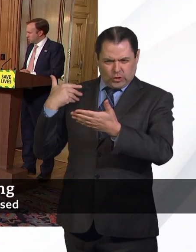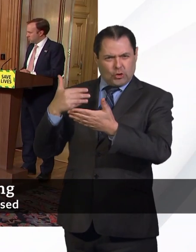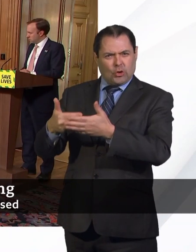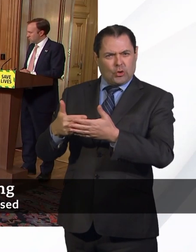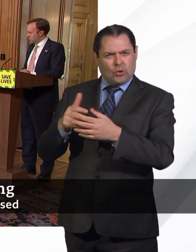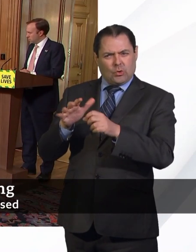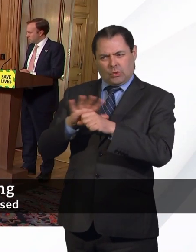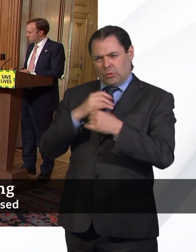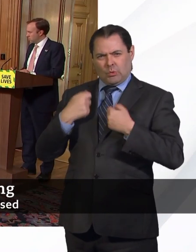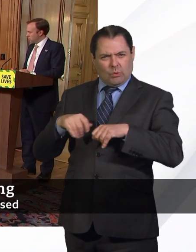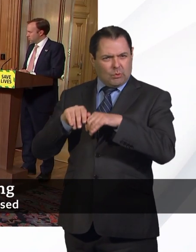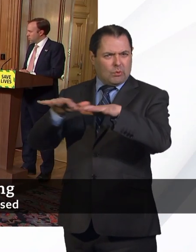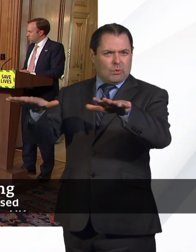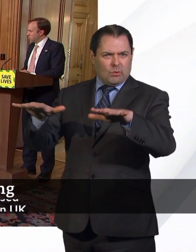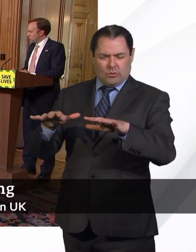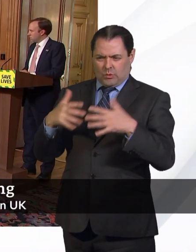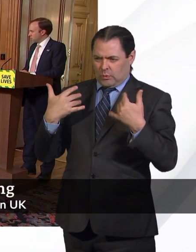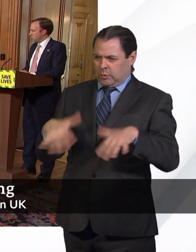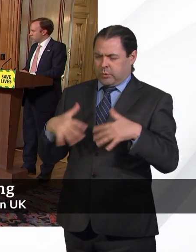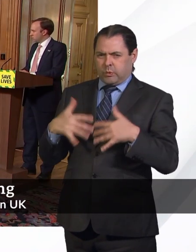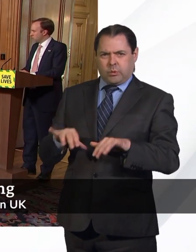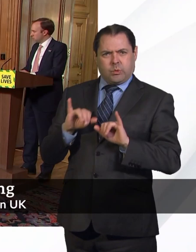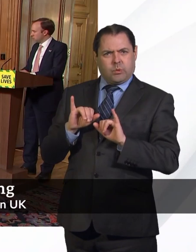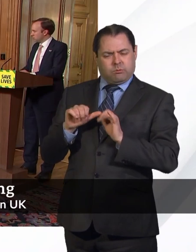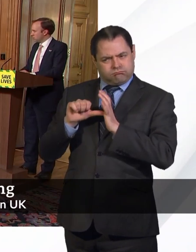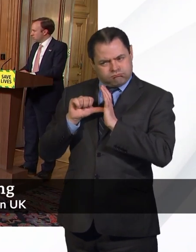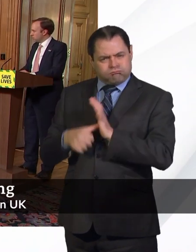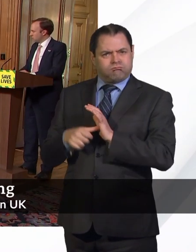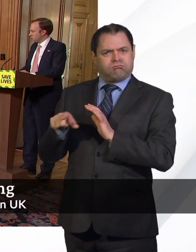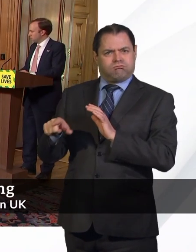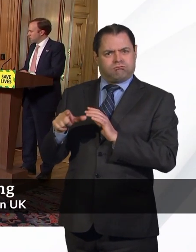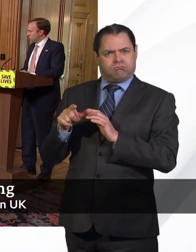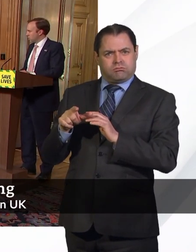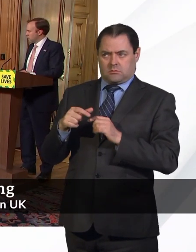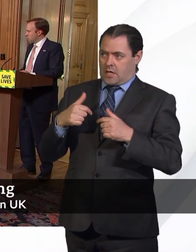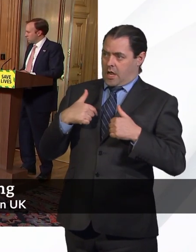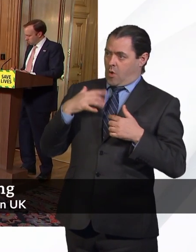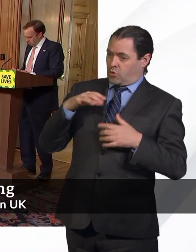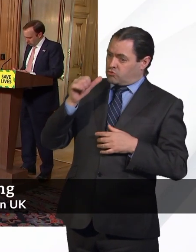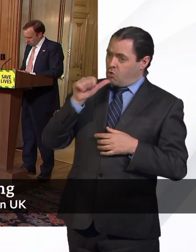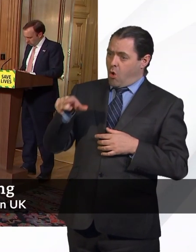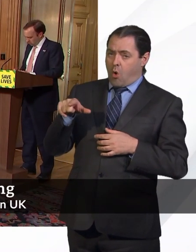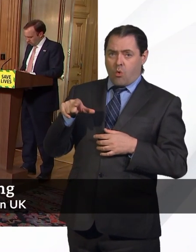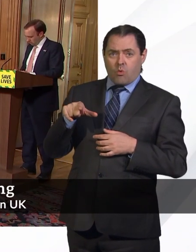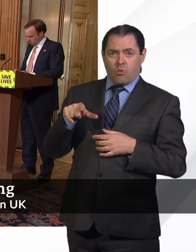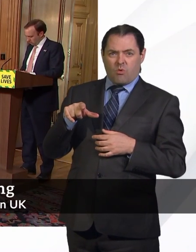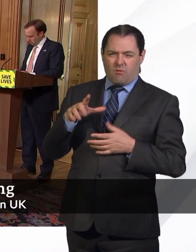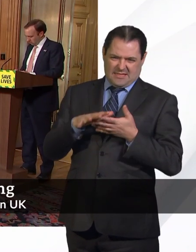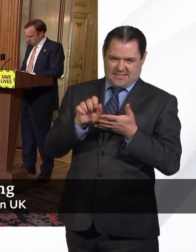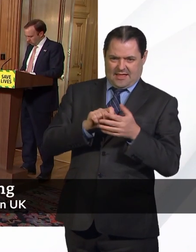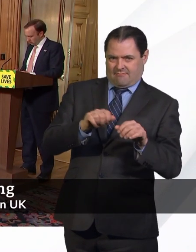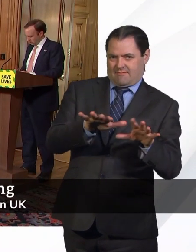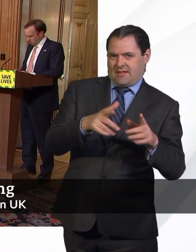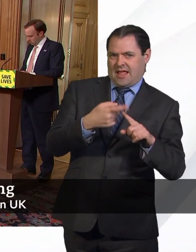pandemic like never before. And I would like to know, please, so I can tell readers of the Daily Express, what are your